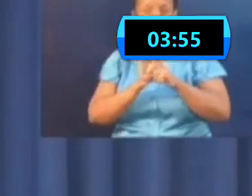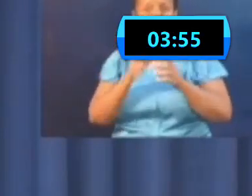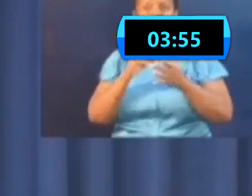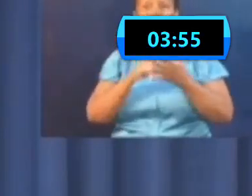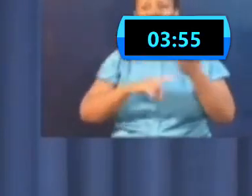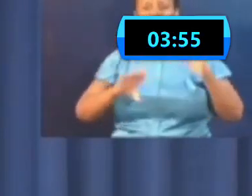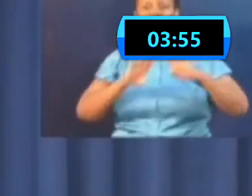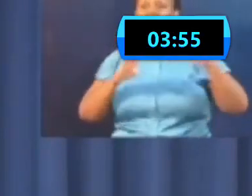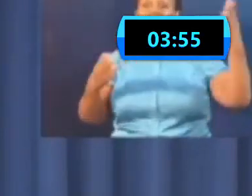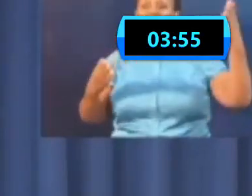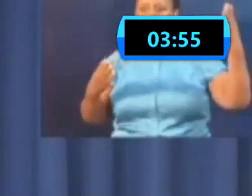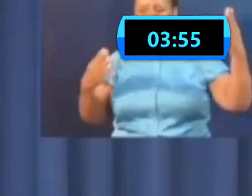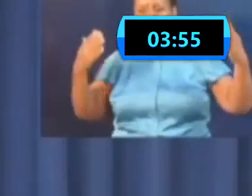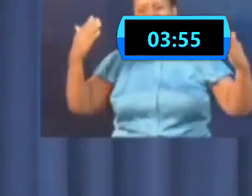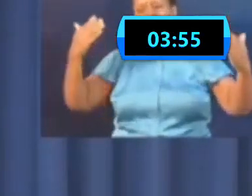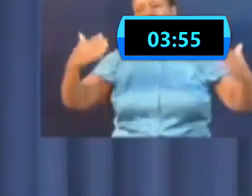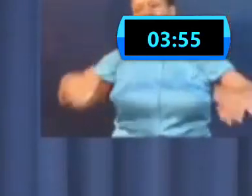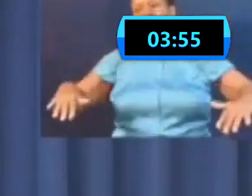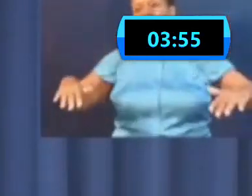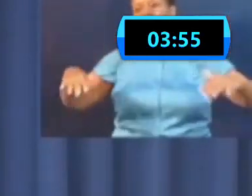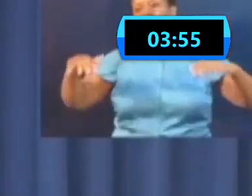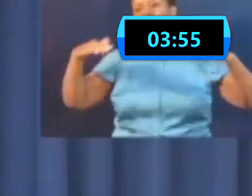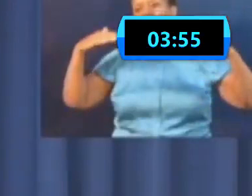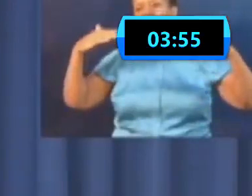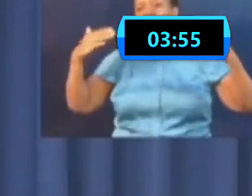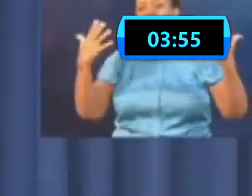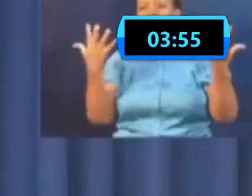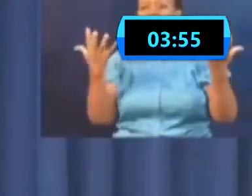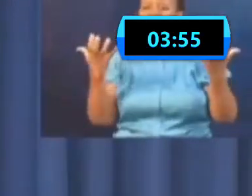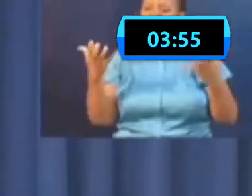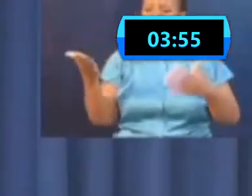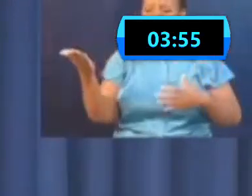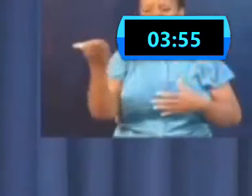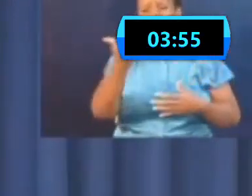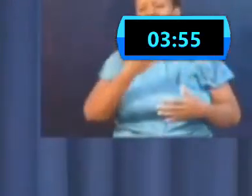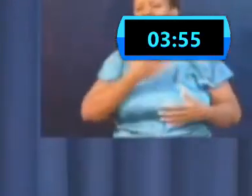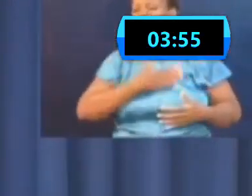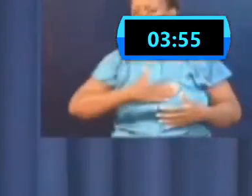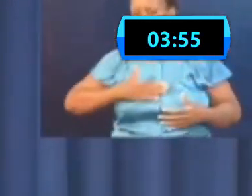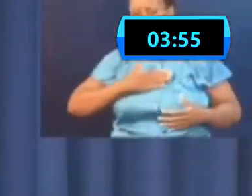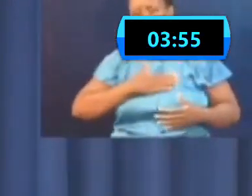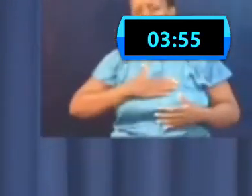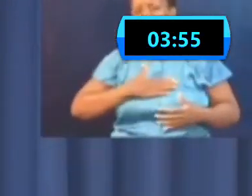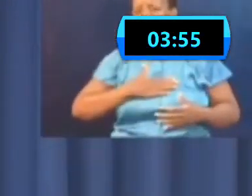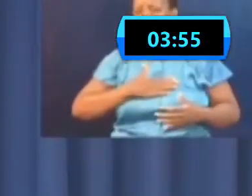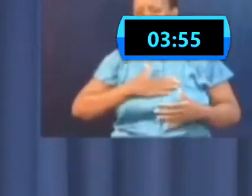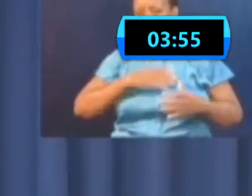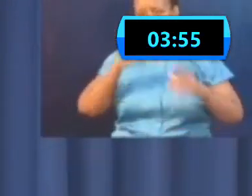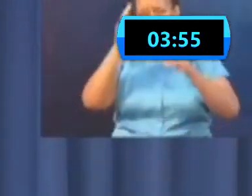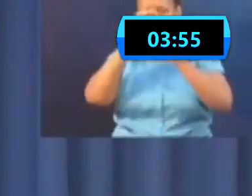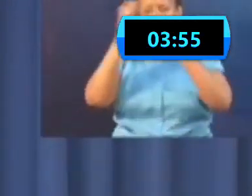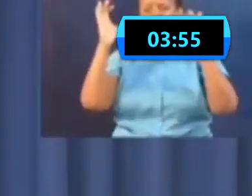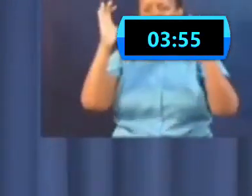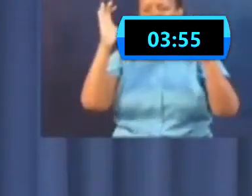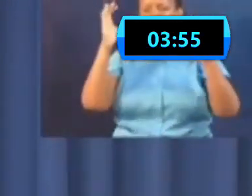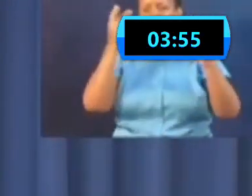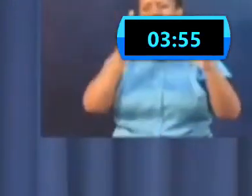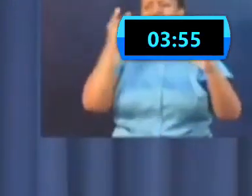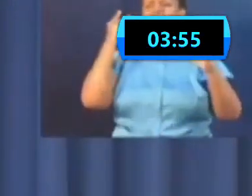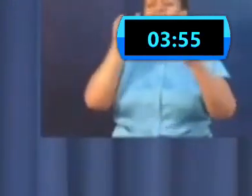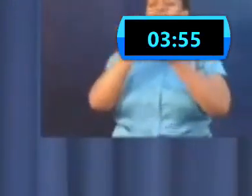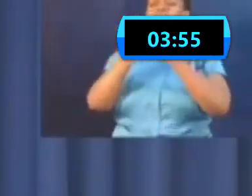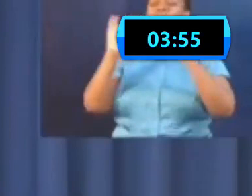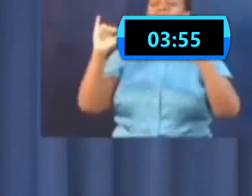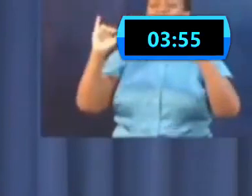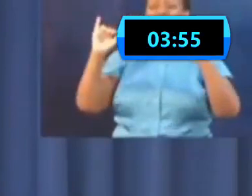So I am appealing to you to reflect on our independence. We are responsible for our circumstance. Nobody is responsible